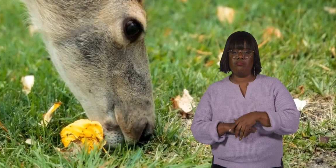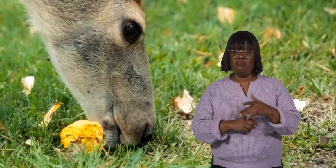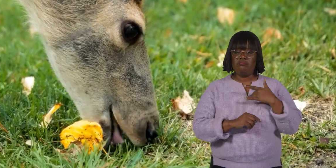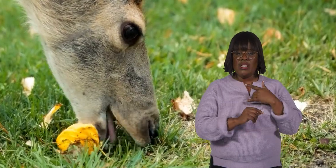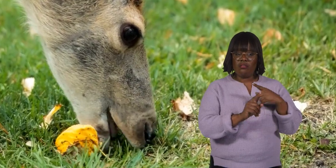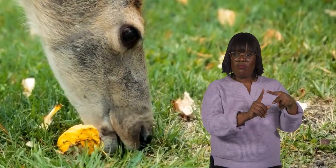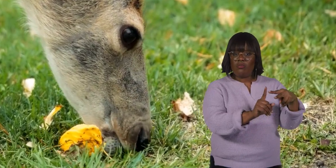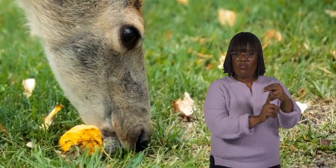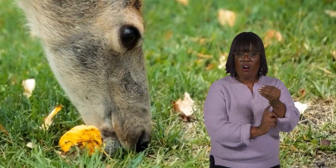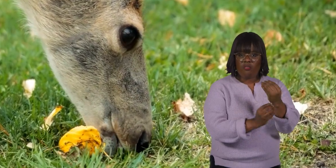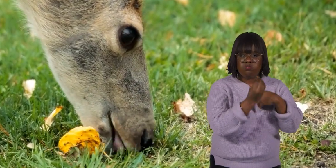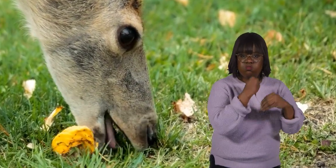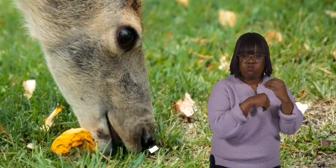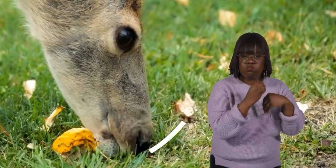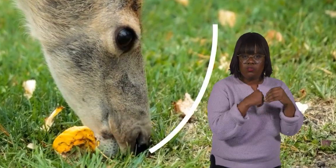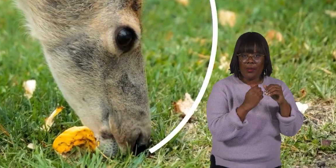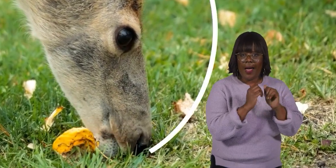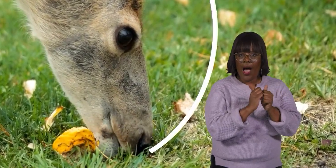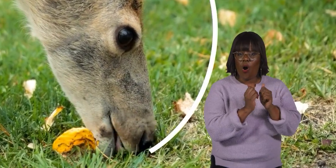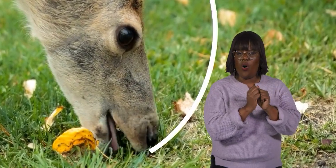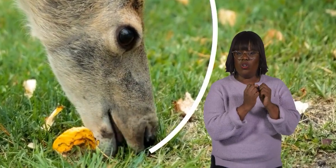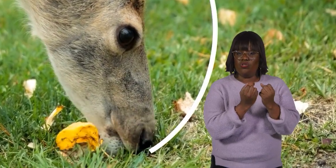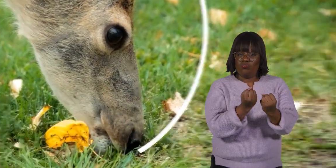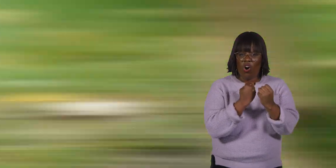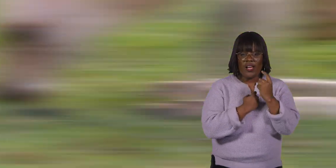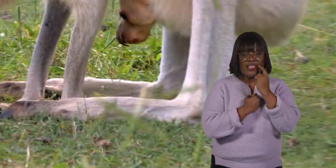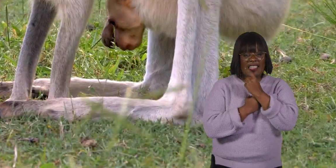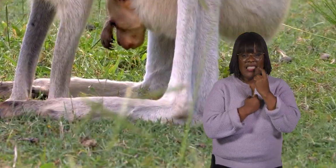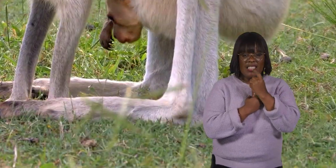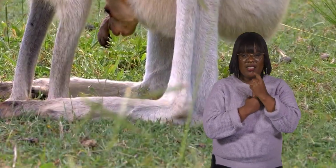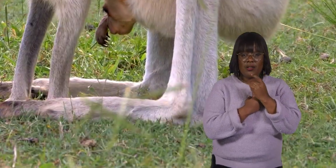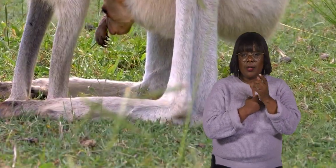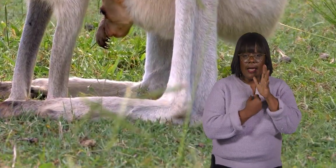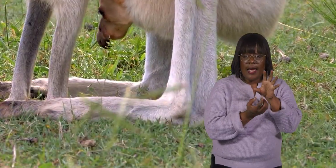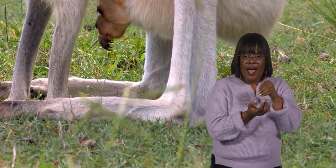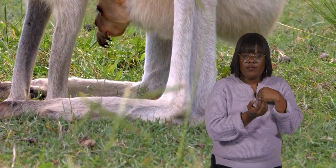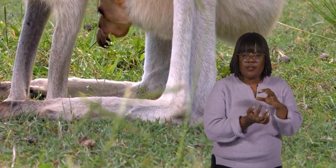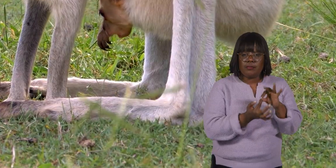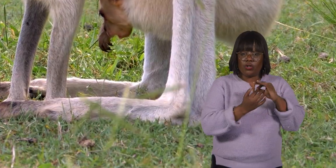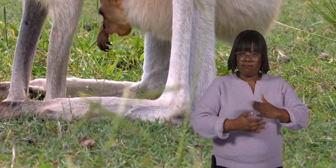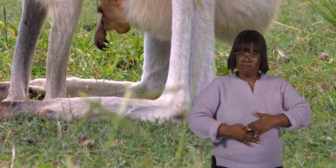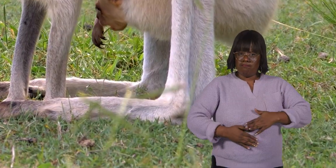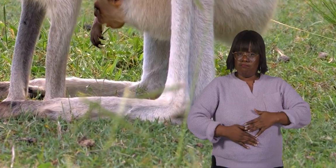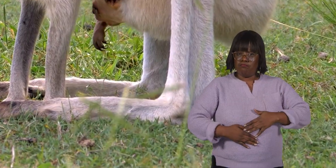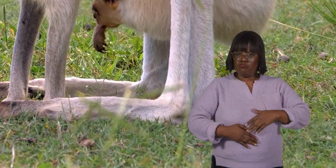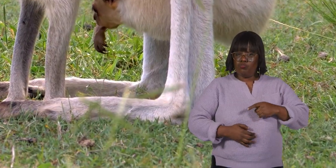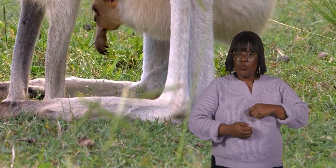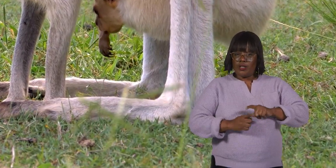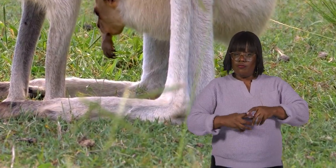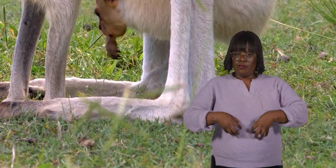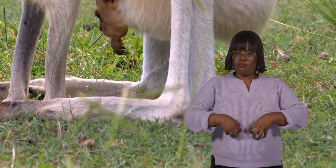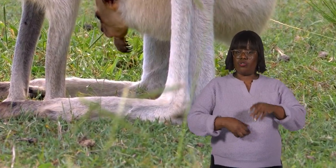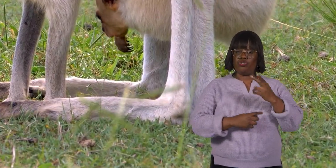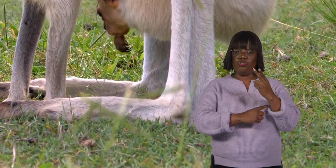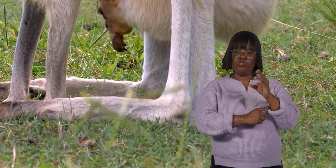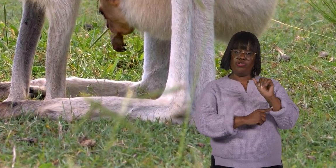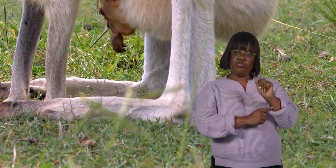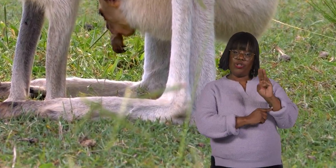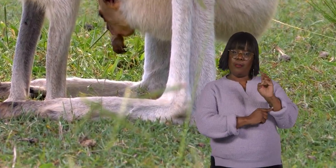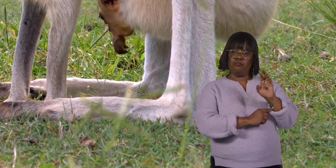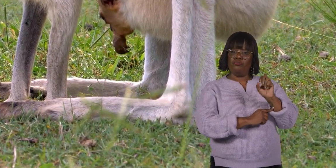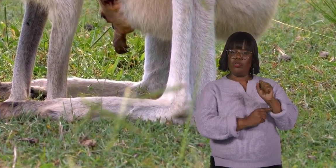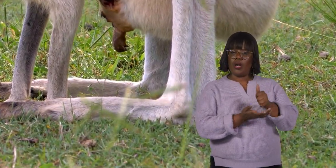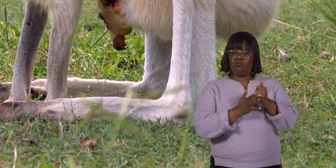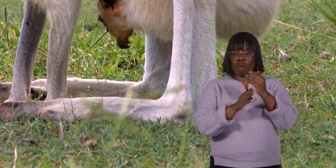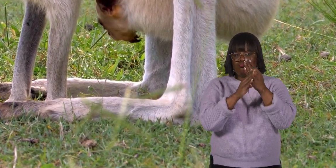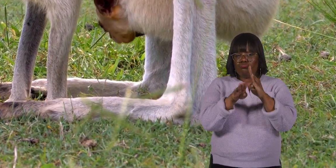cut and chew tough plants using their strong front incisors. Plus, they have a special stomach with multiple chambers that help them